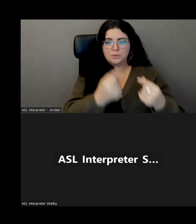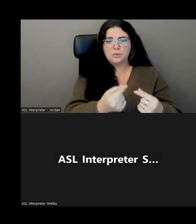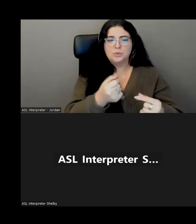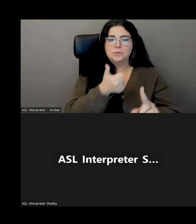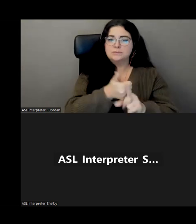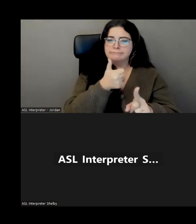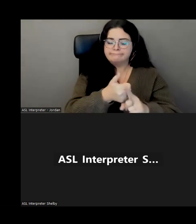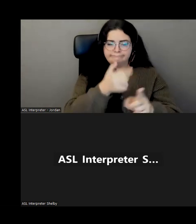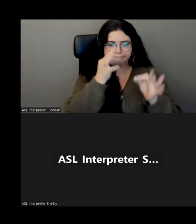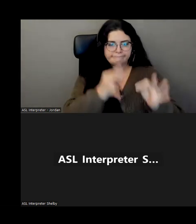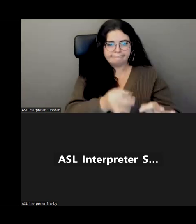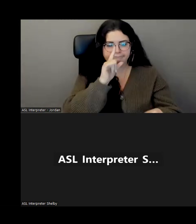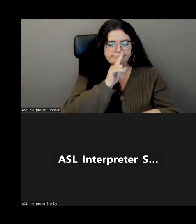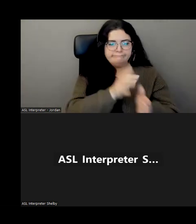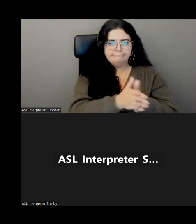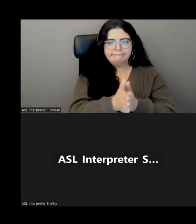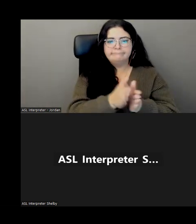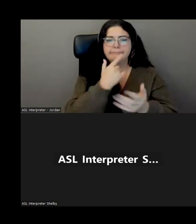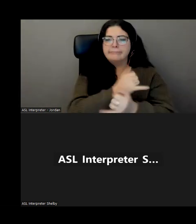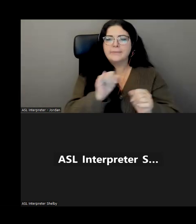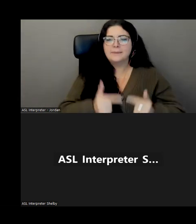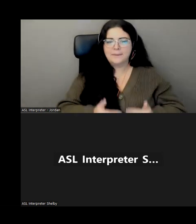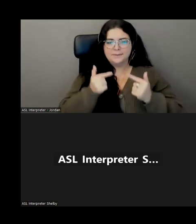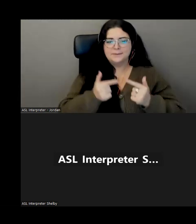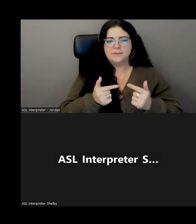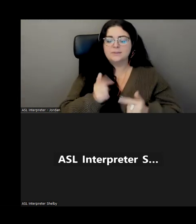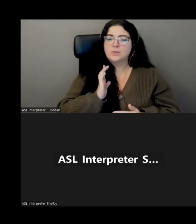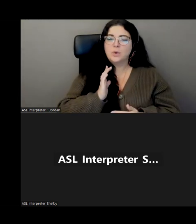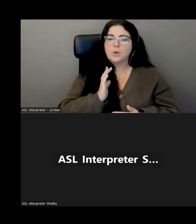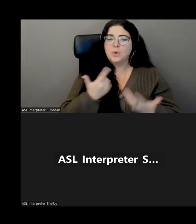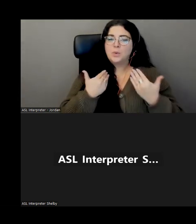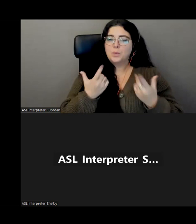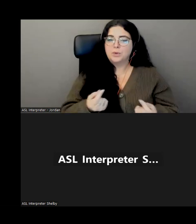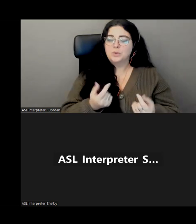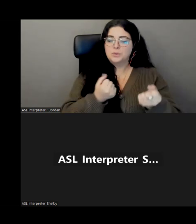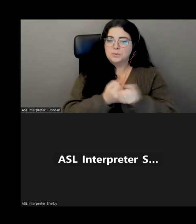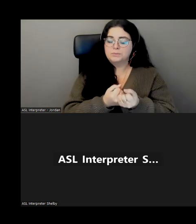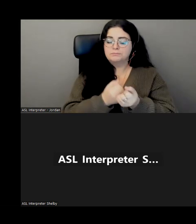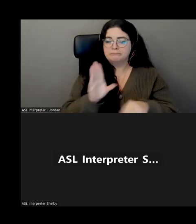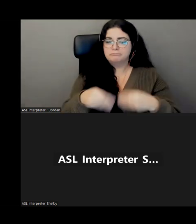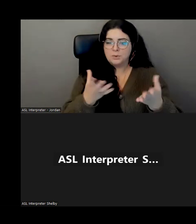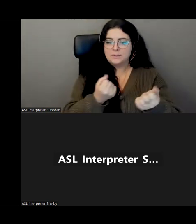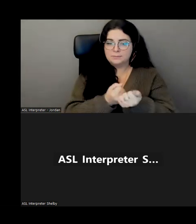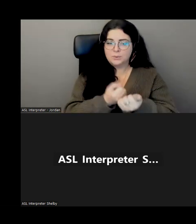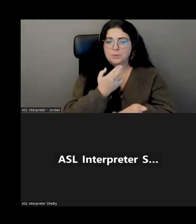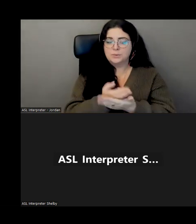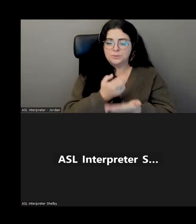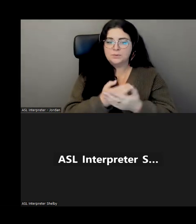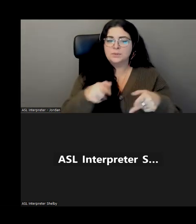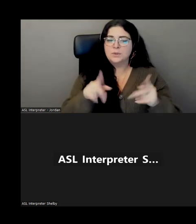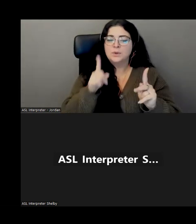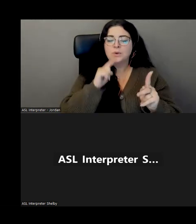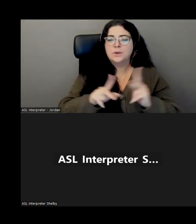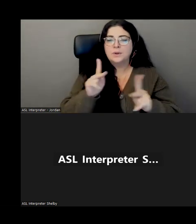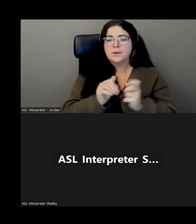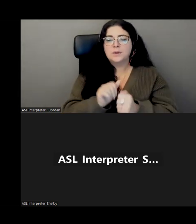living. Our mission is to provide supports, resources, and opportunities for persons with disabilities